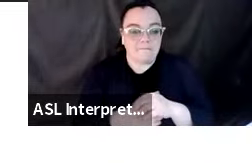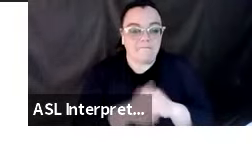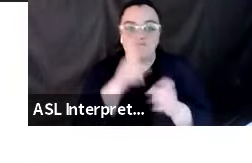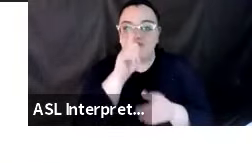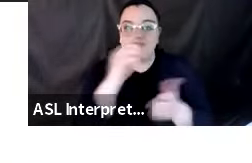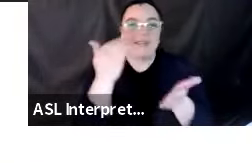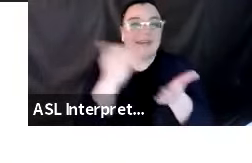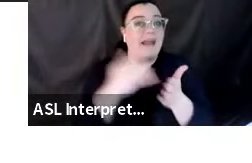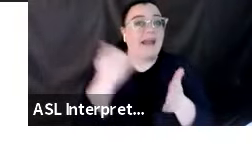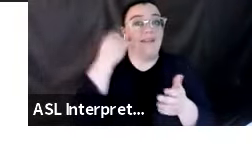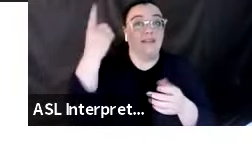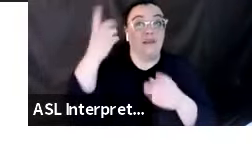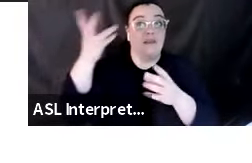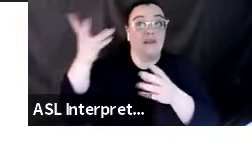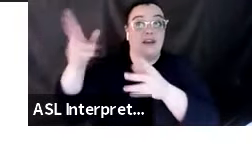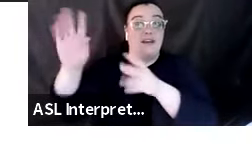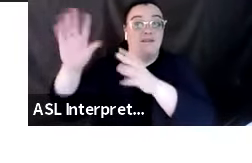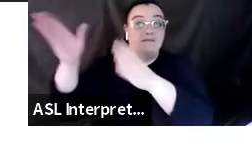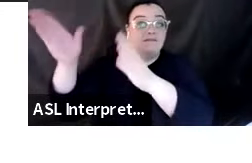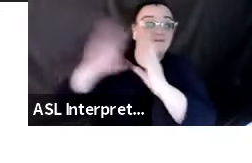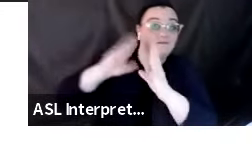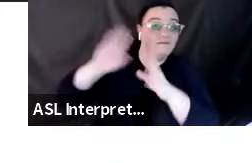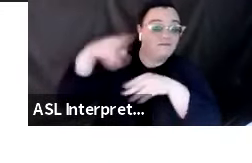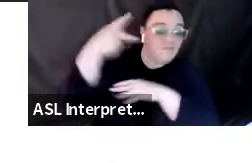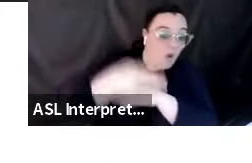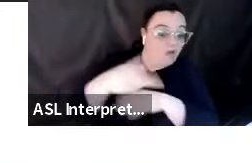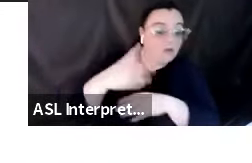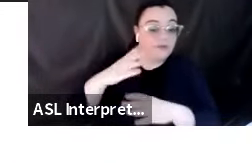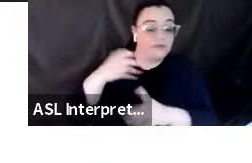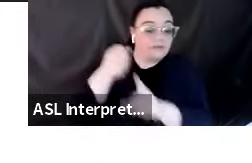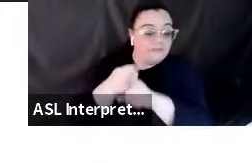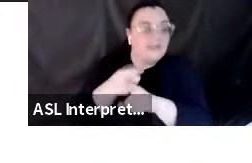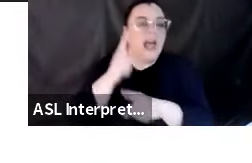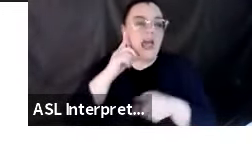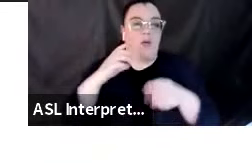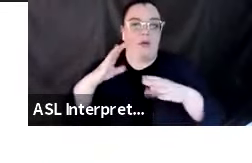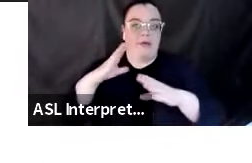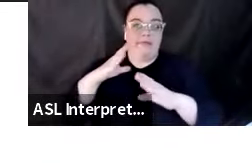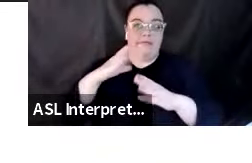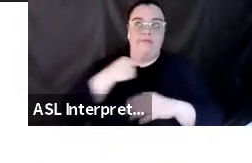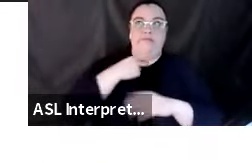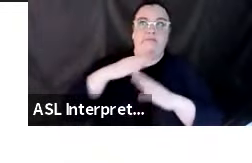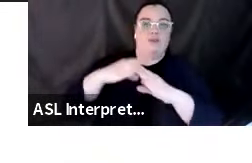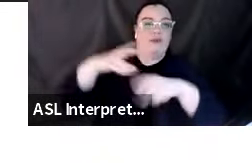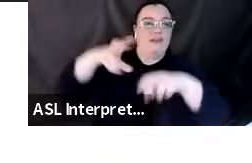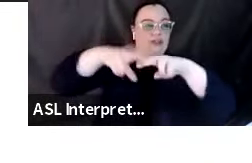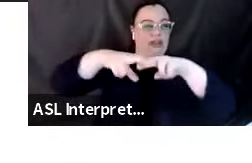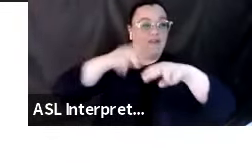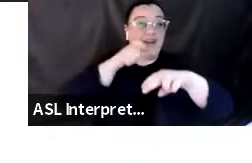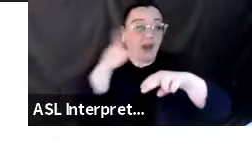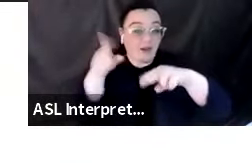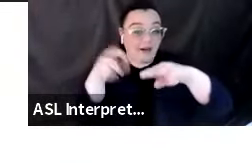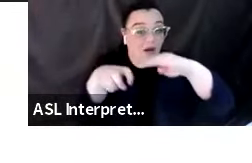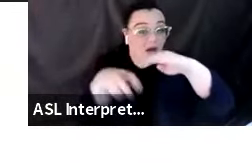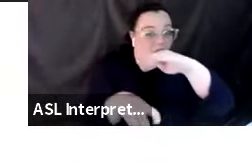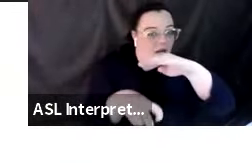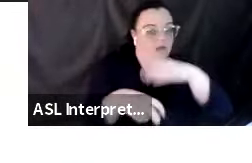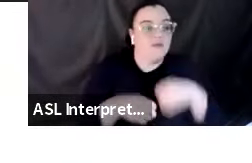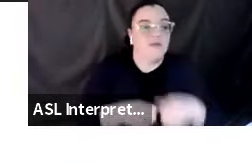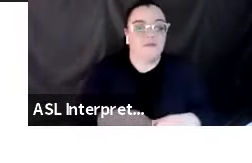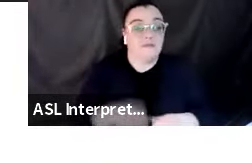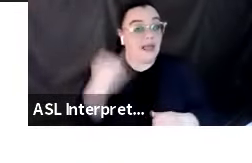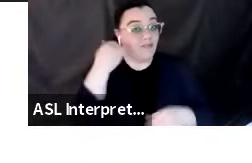hitting the chairs and not you. If you're in a store, a regular shopping store, you might want to get closer to the rack so that